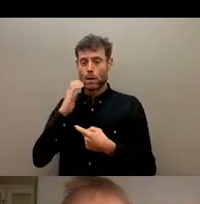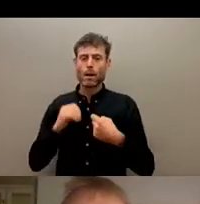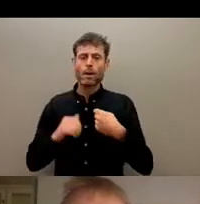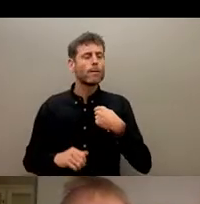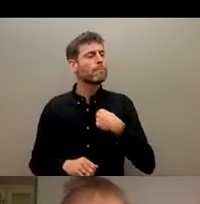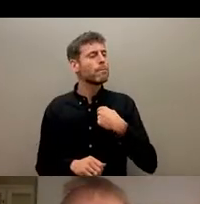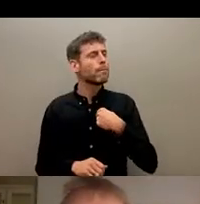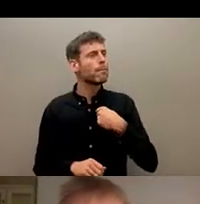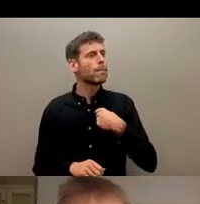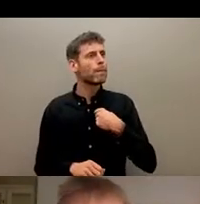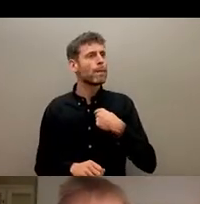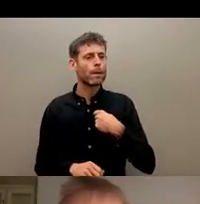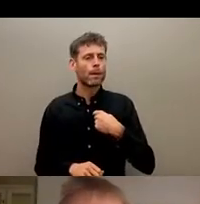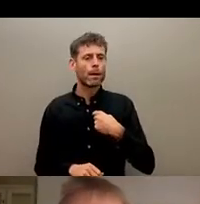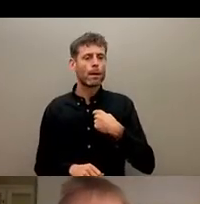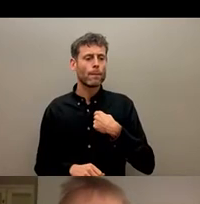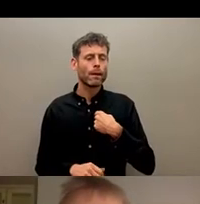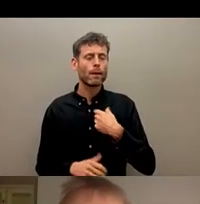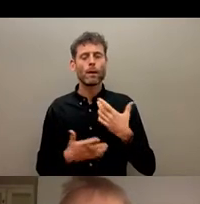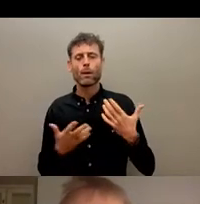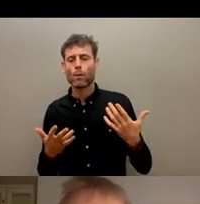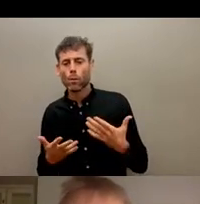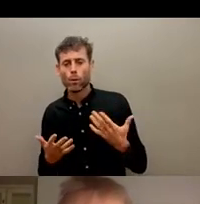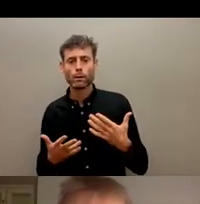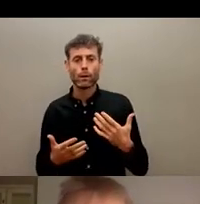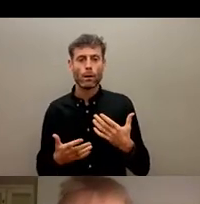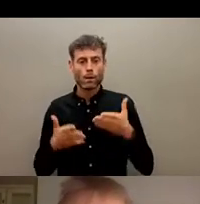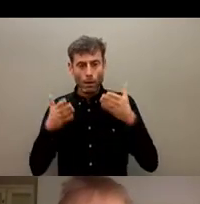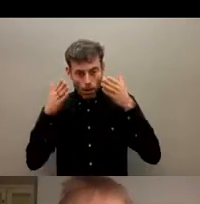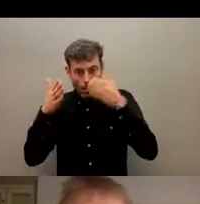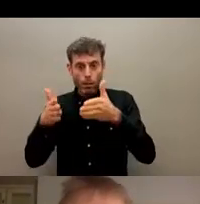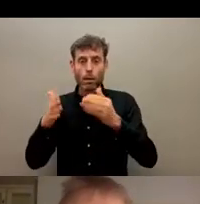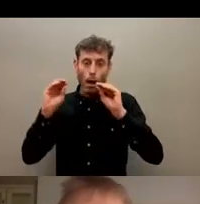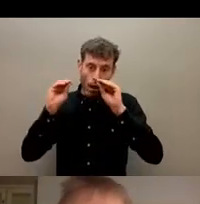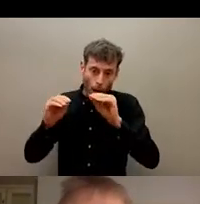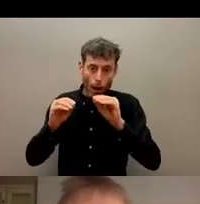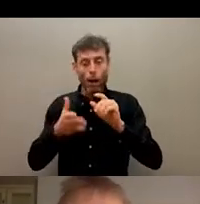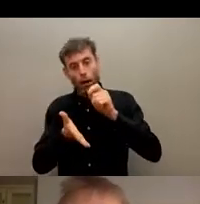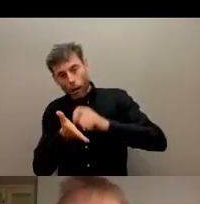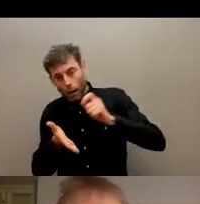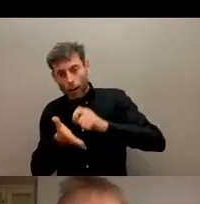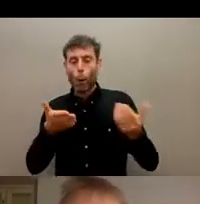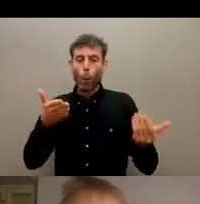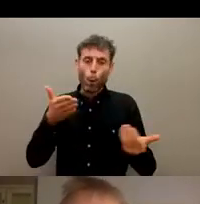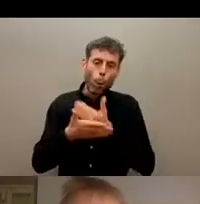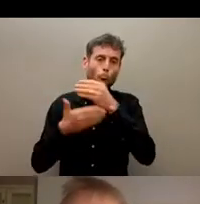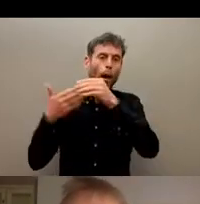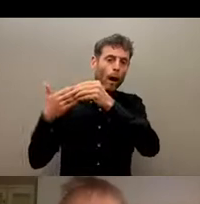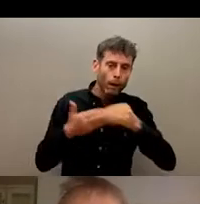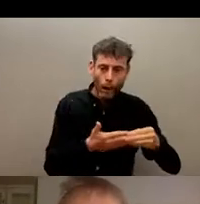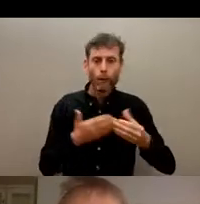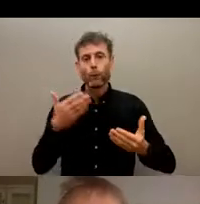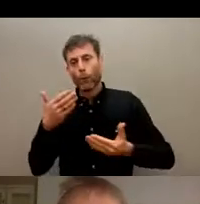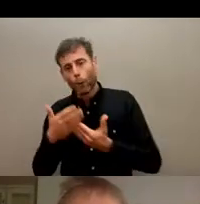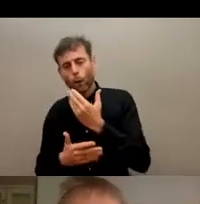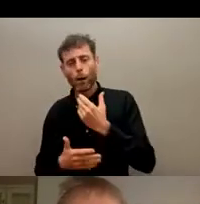too fond of at the moment using energy or resources to develop any new guidelines or actually even in like, just